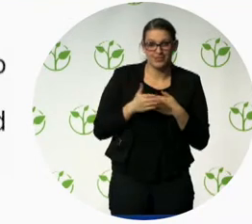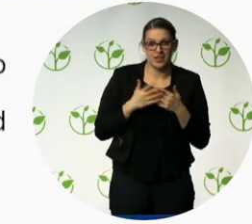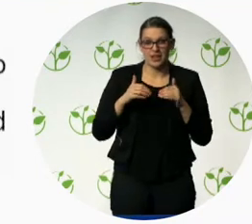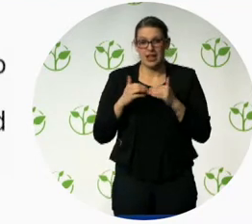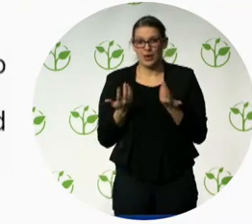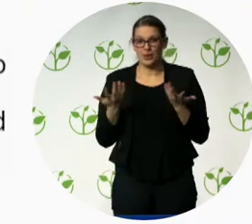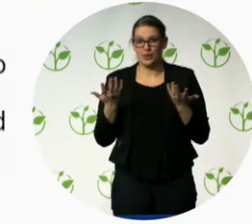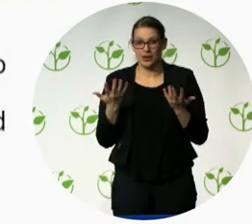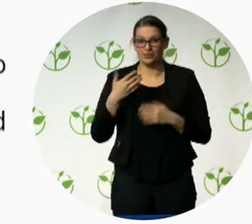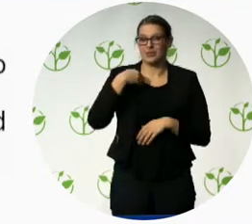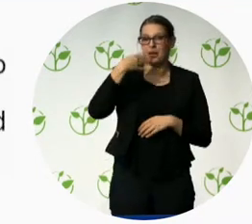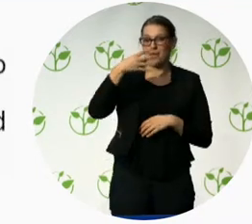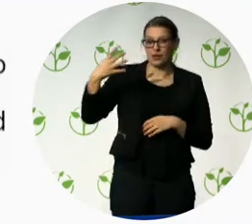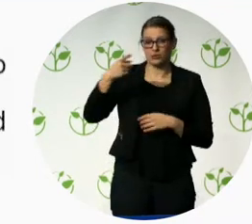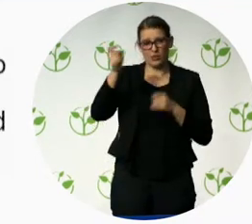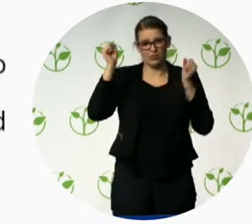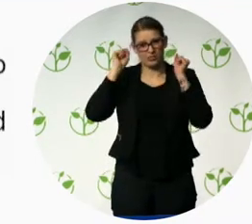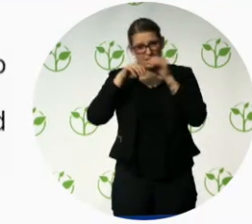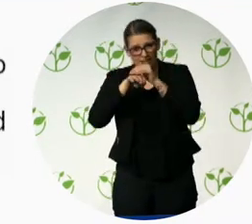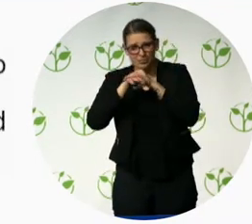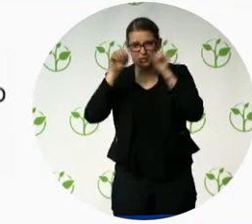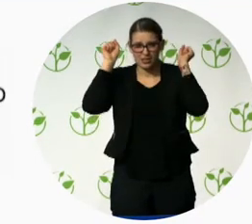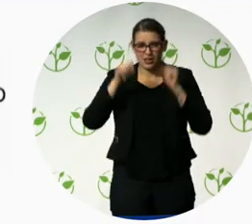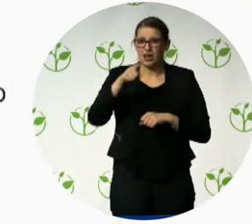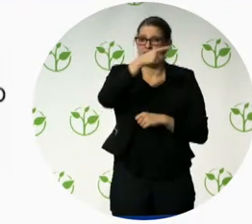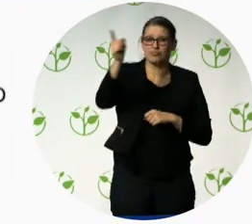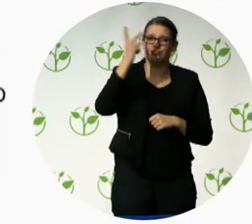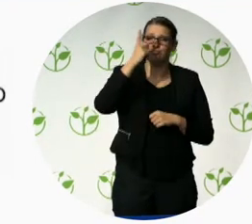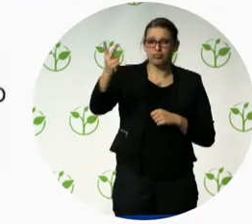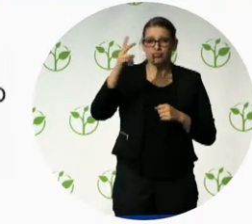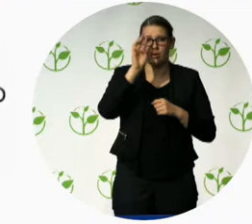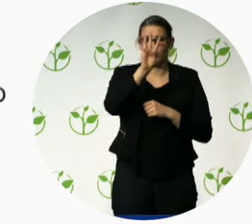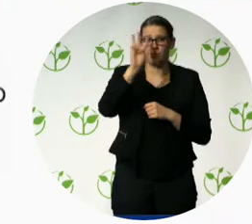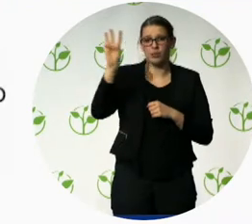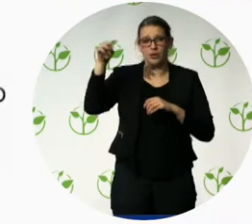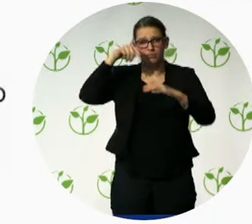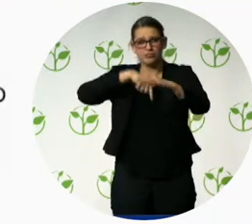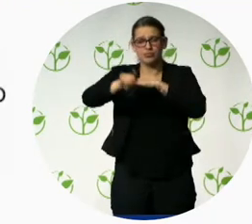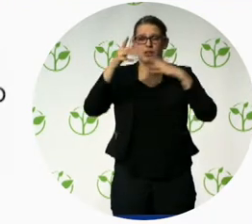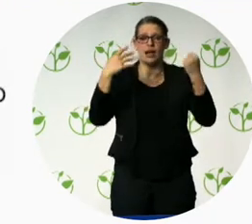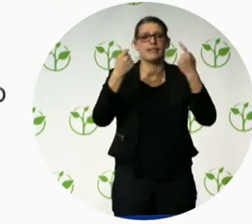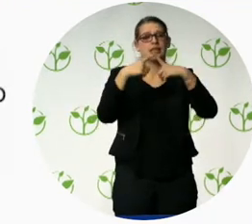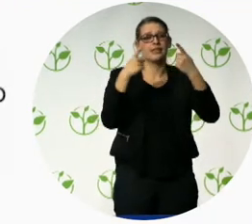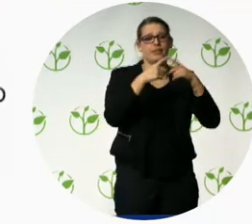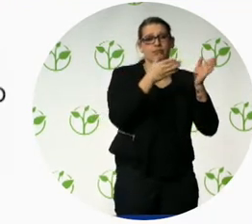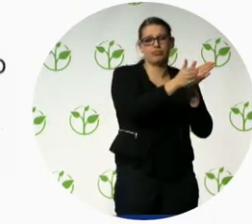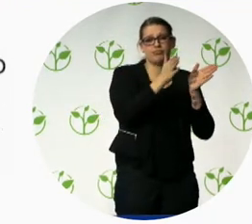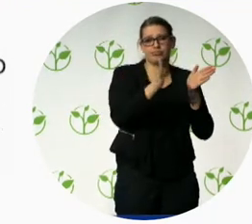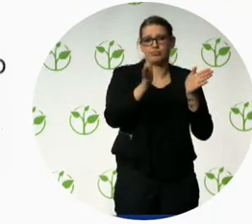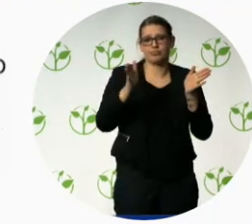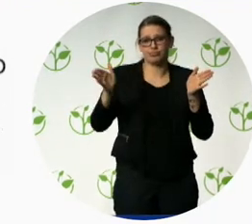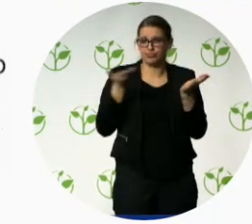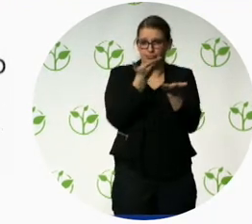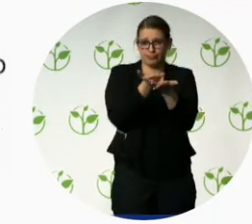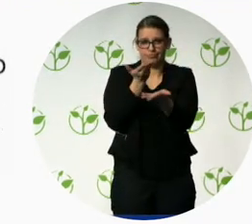here to just tell you there is a special section of tools for people with disabilities in Windows, Office, and around. We want to tell you that there's a whole bunch of things that are